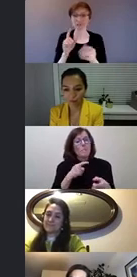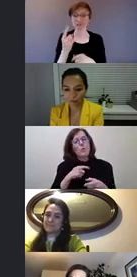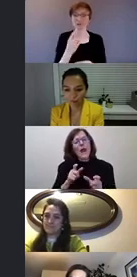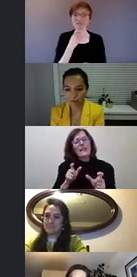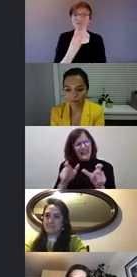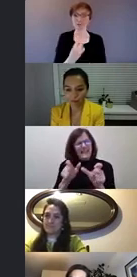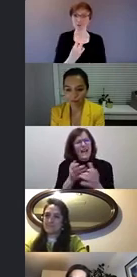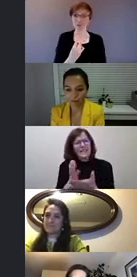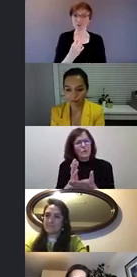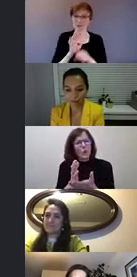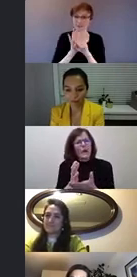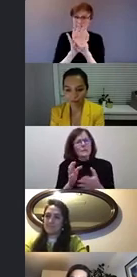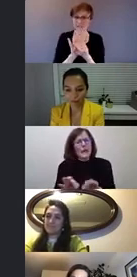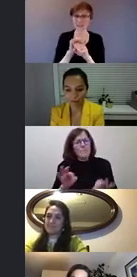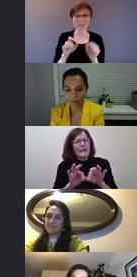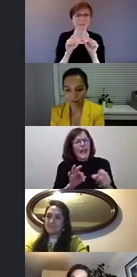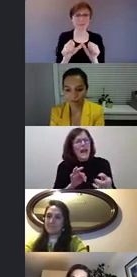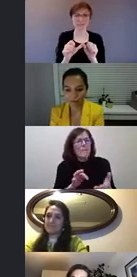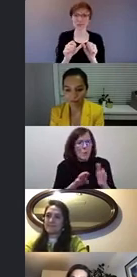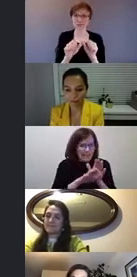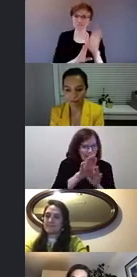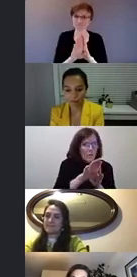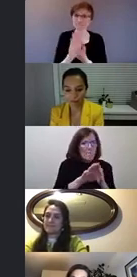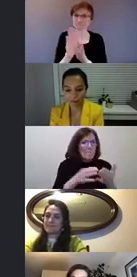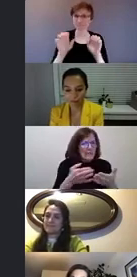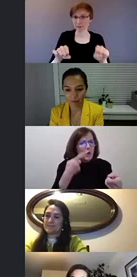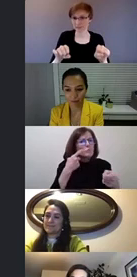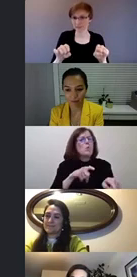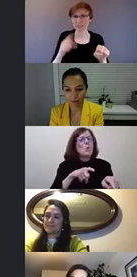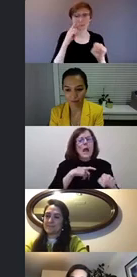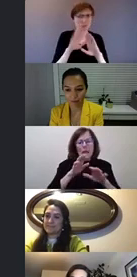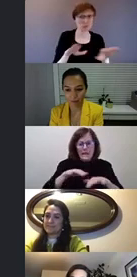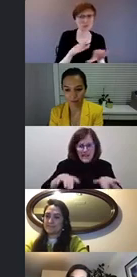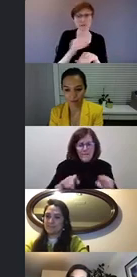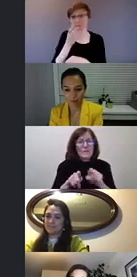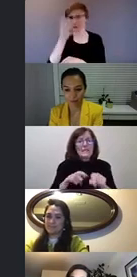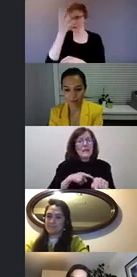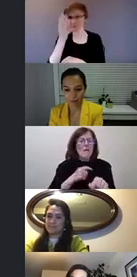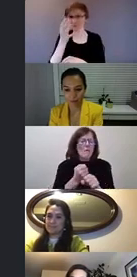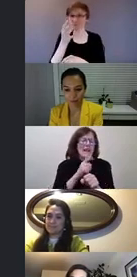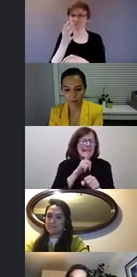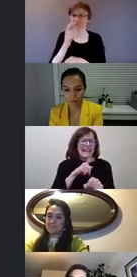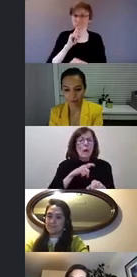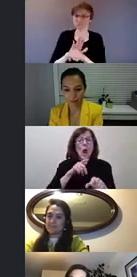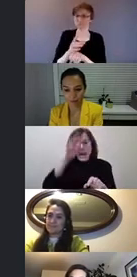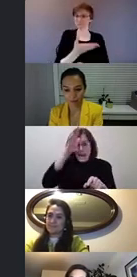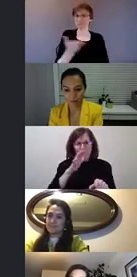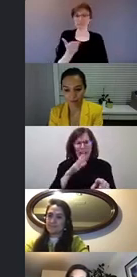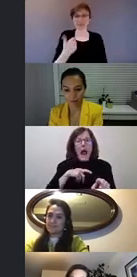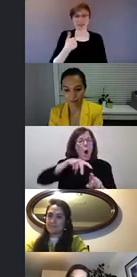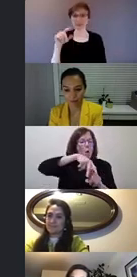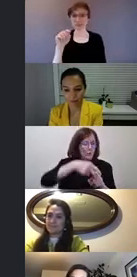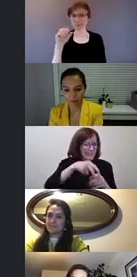have to continue to build capacity in these areas and for children to make sure parents have the tools and are informed